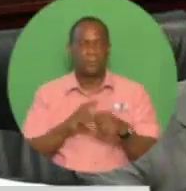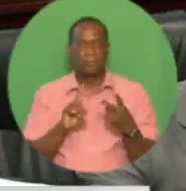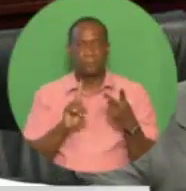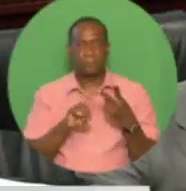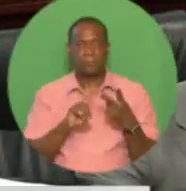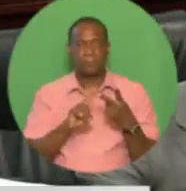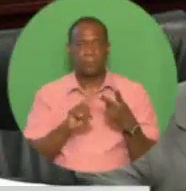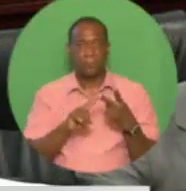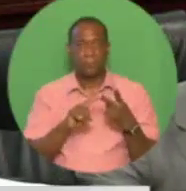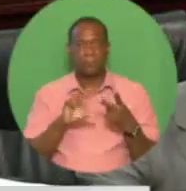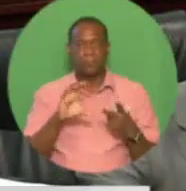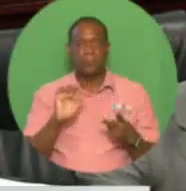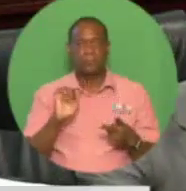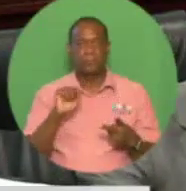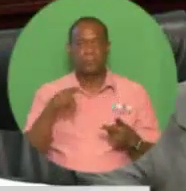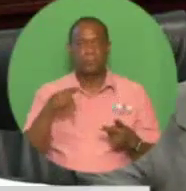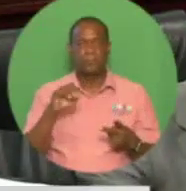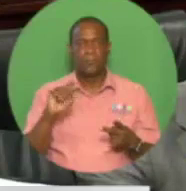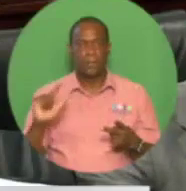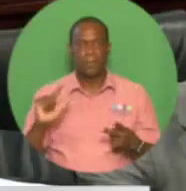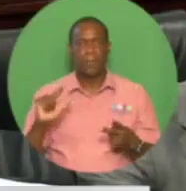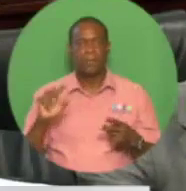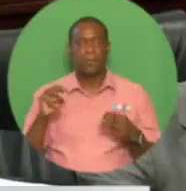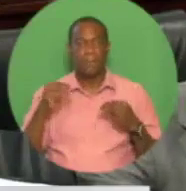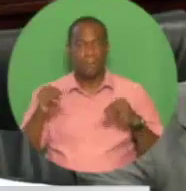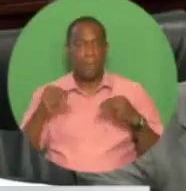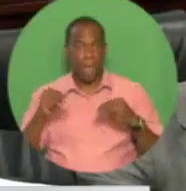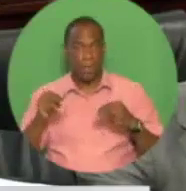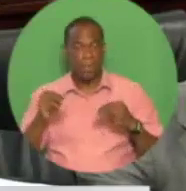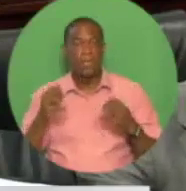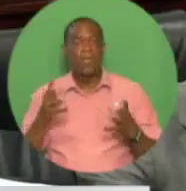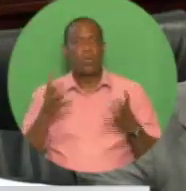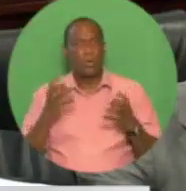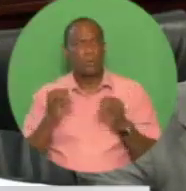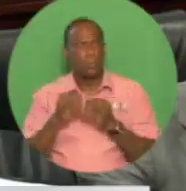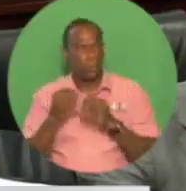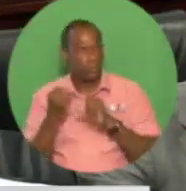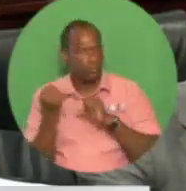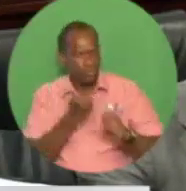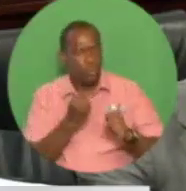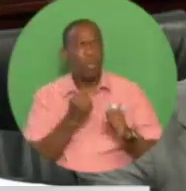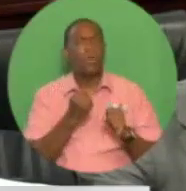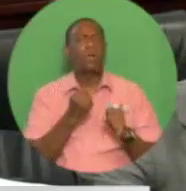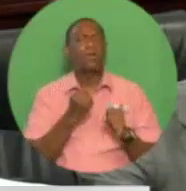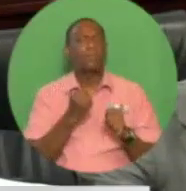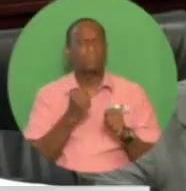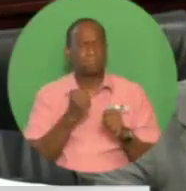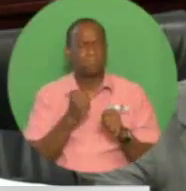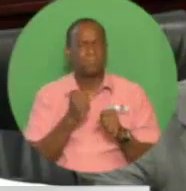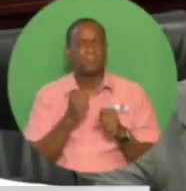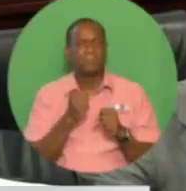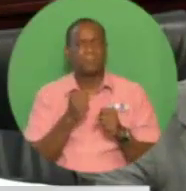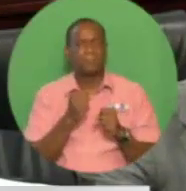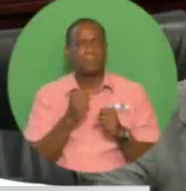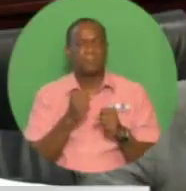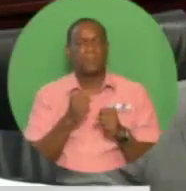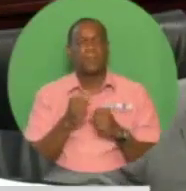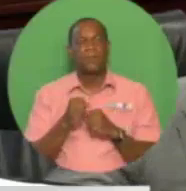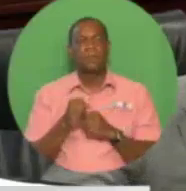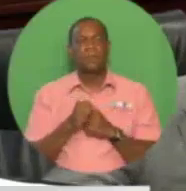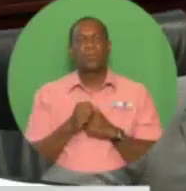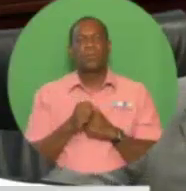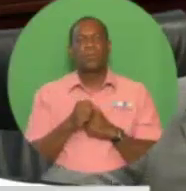capital market. On August the 9th, 2018, we witnessed the resounding success of the National Investment Fund,